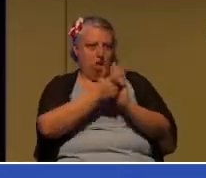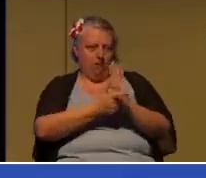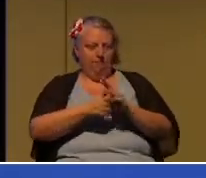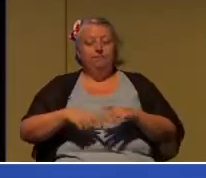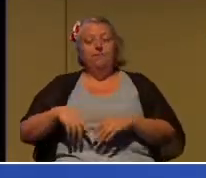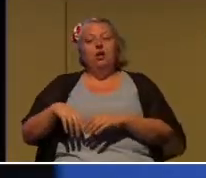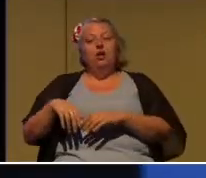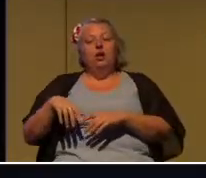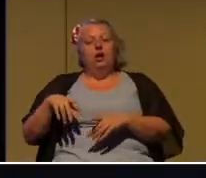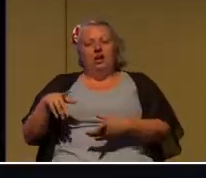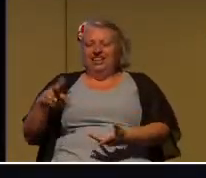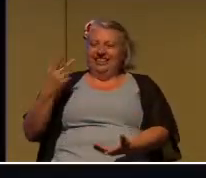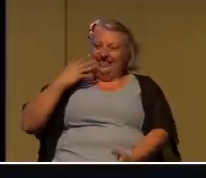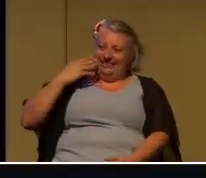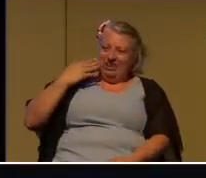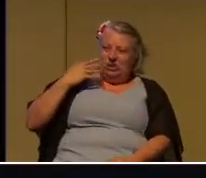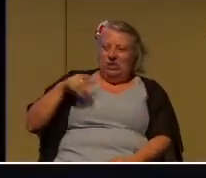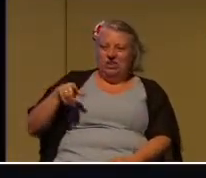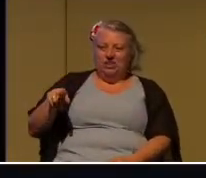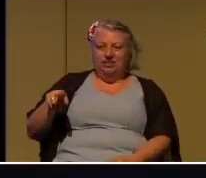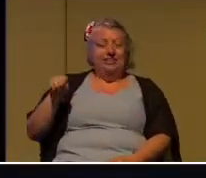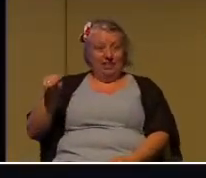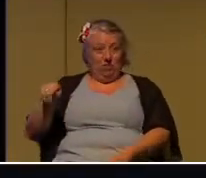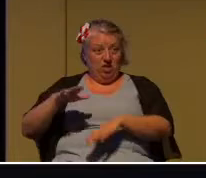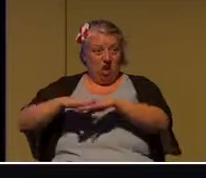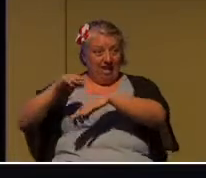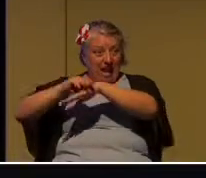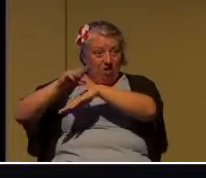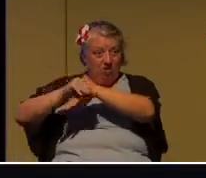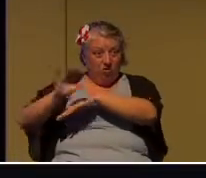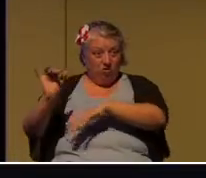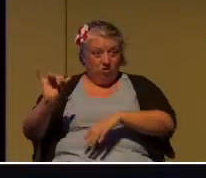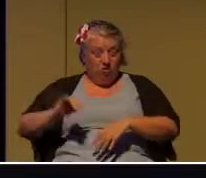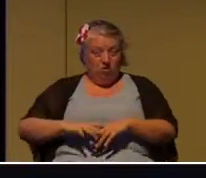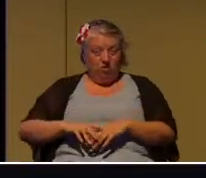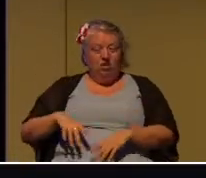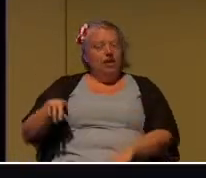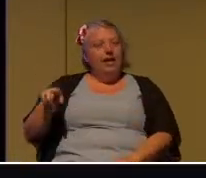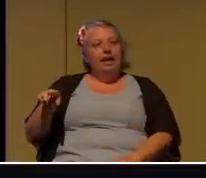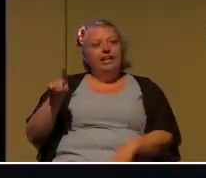and say unilaterally, I'm out of here.